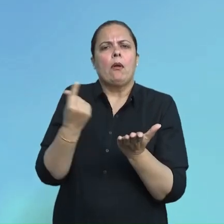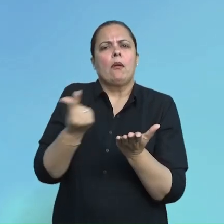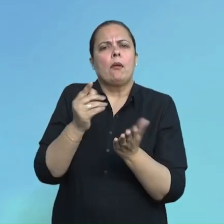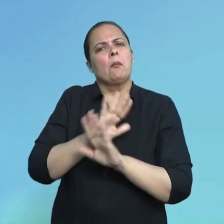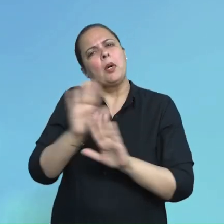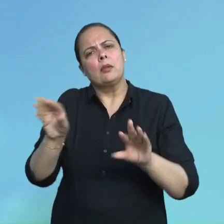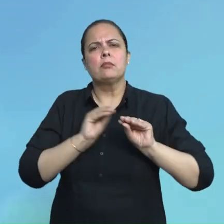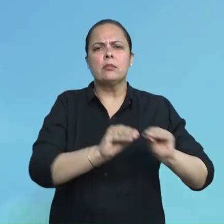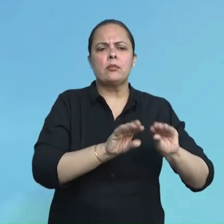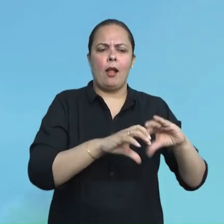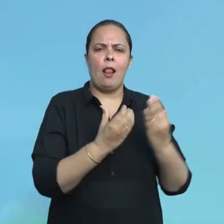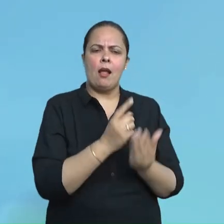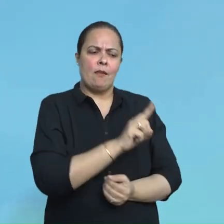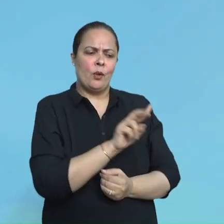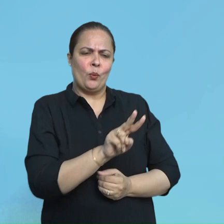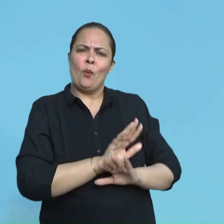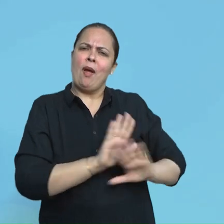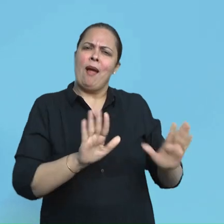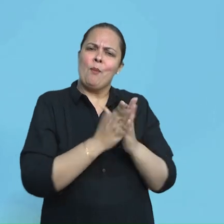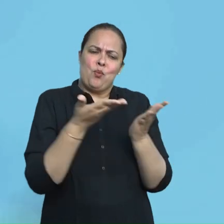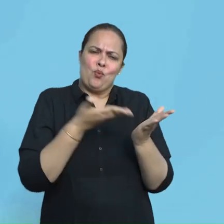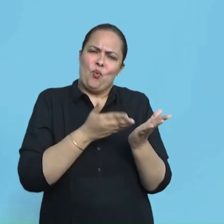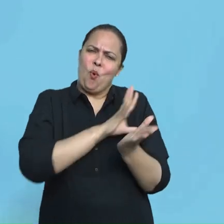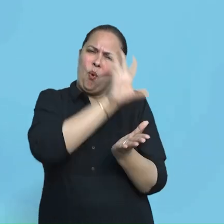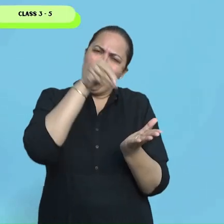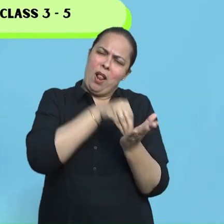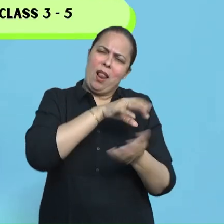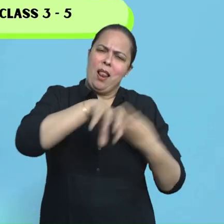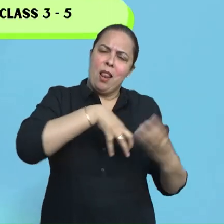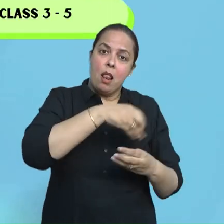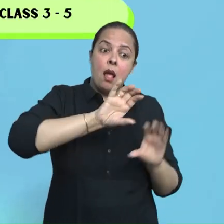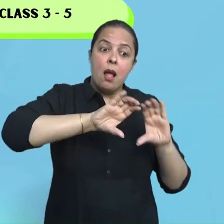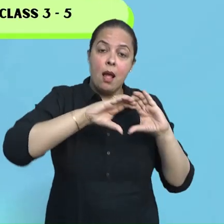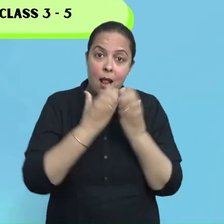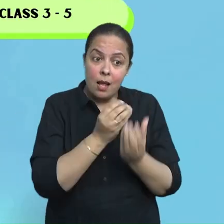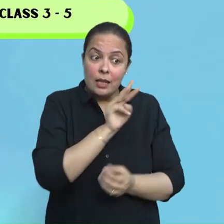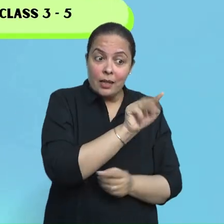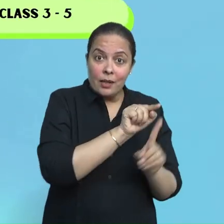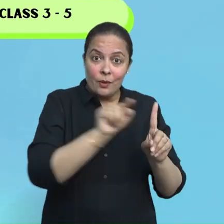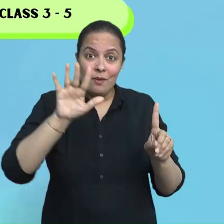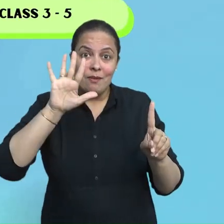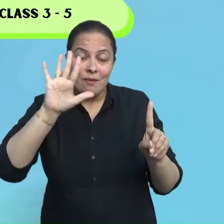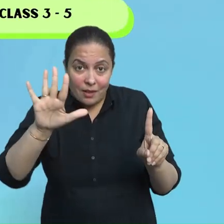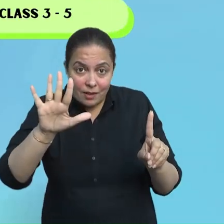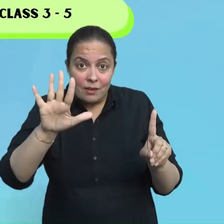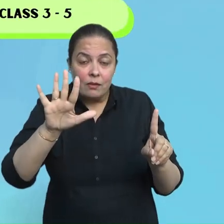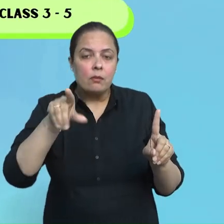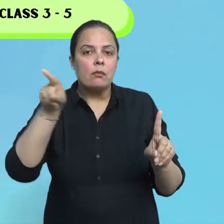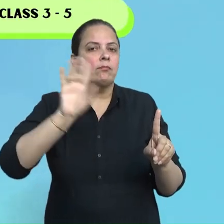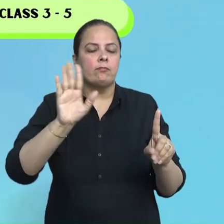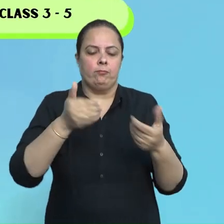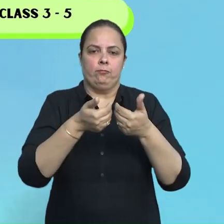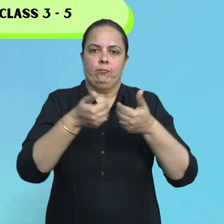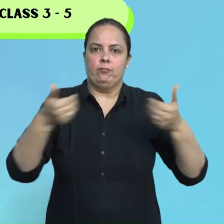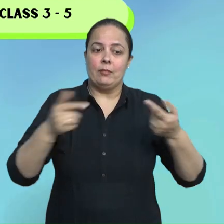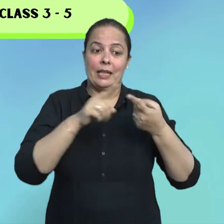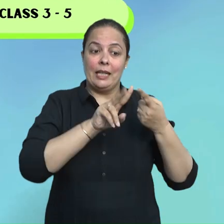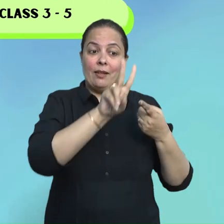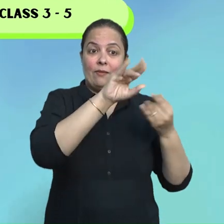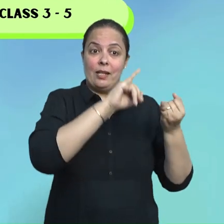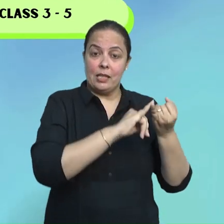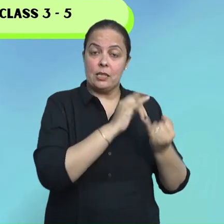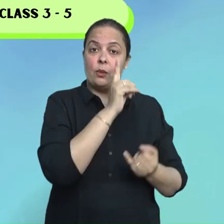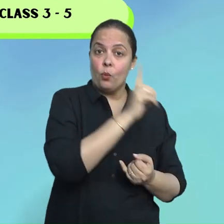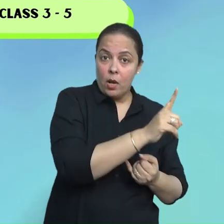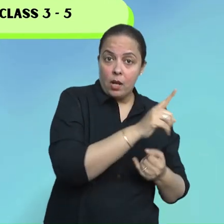1 and 2. Later, from classes 3 to 5, it recommended EVS as a separate